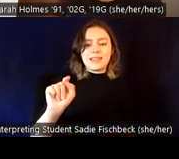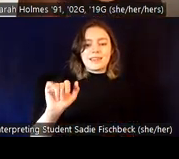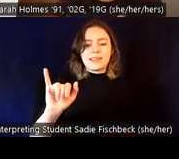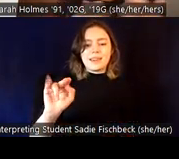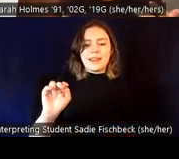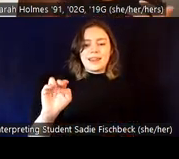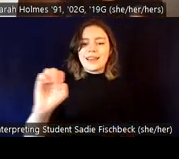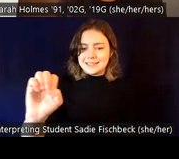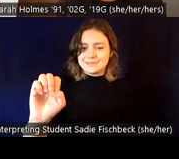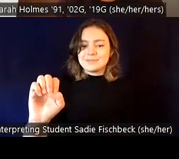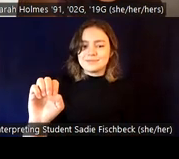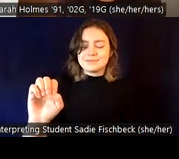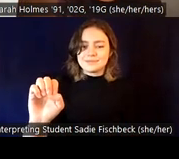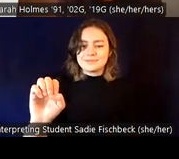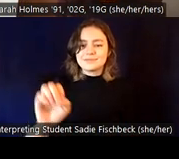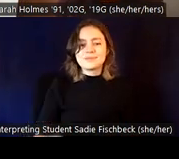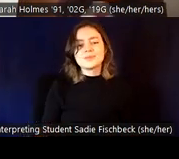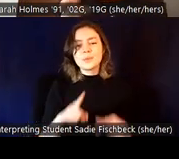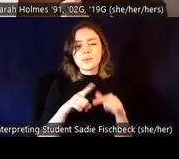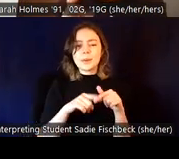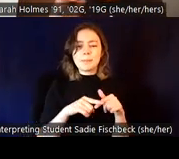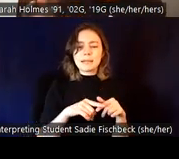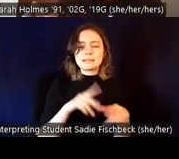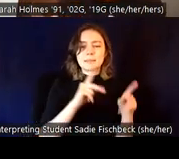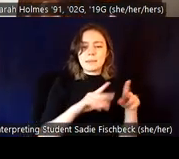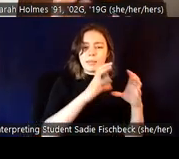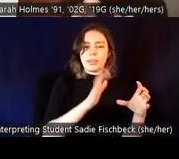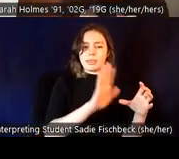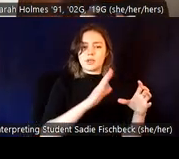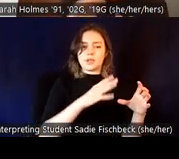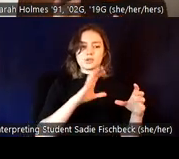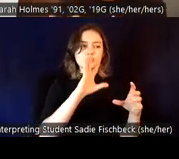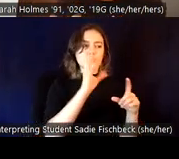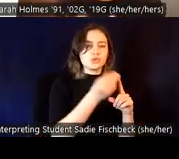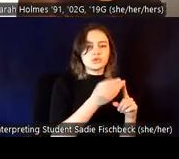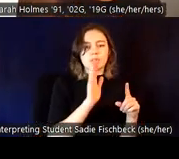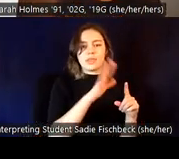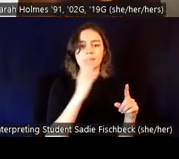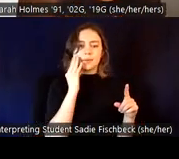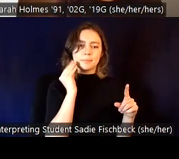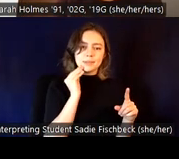from or how people have been inculturated, you know, they may use Latina or Latin X as a non-binary indicator. So